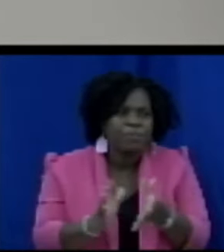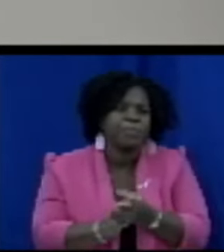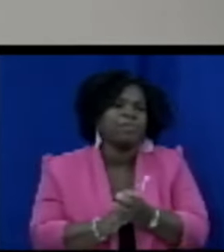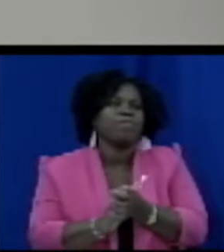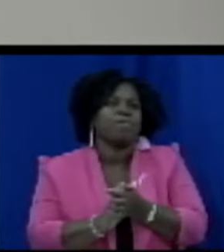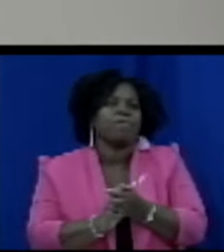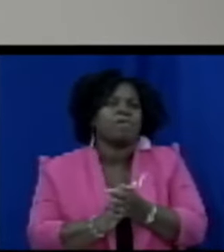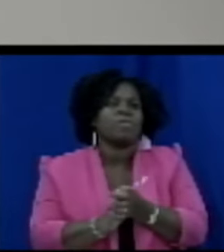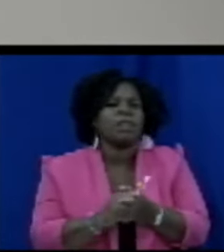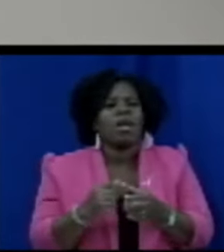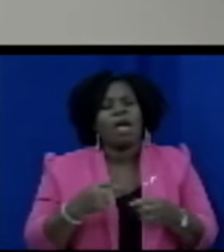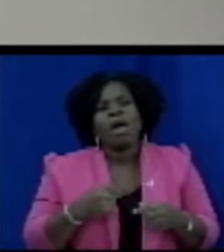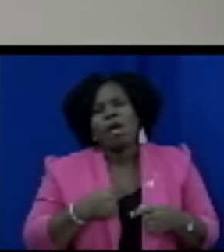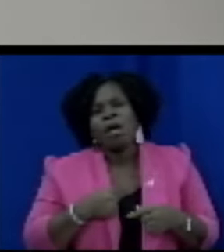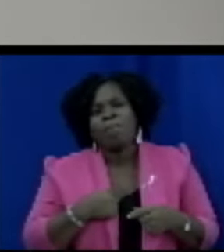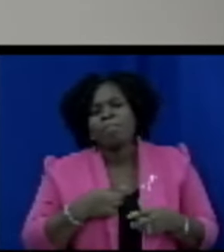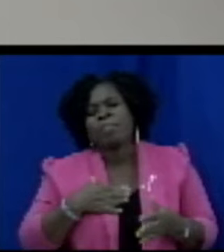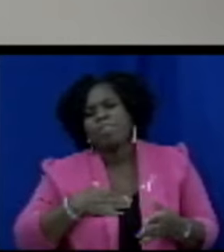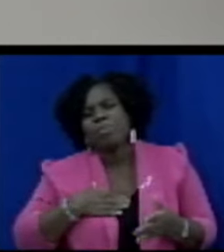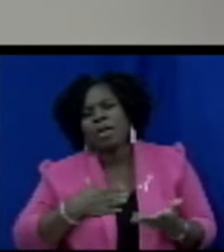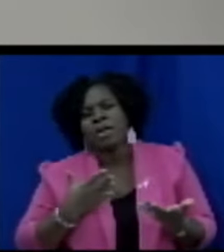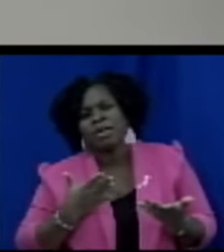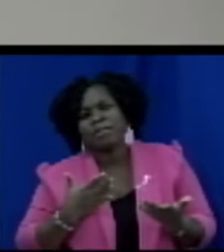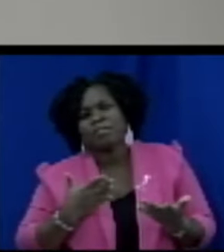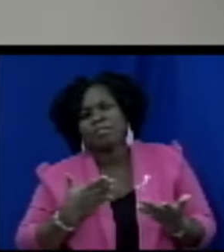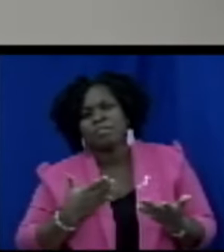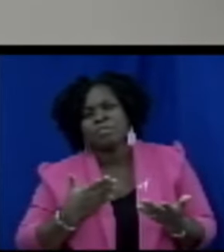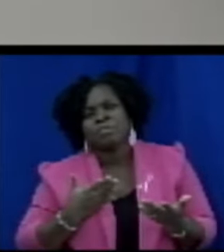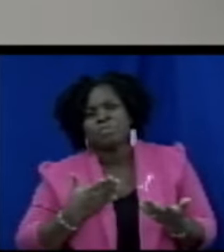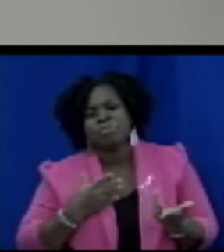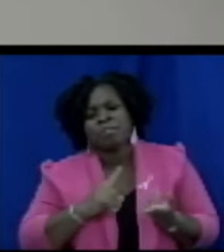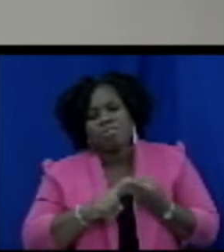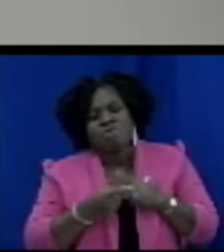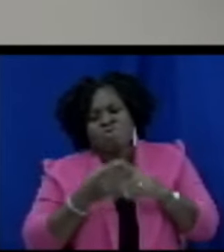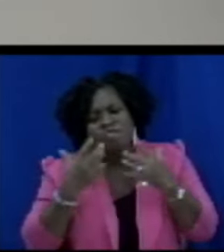my colleague would have touched on the composition of the board